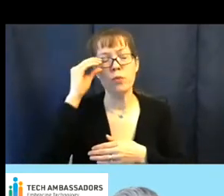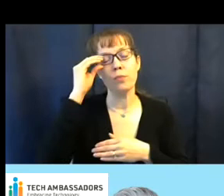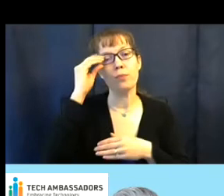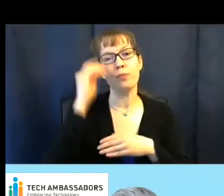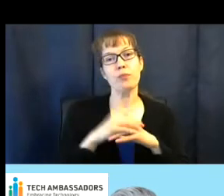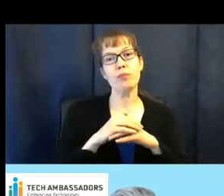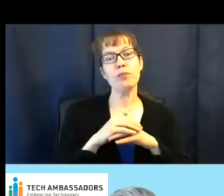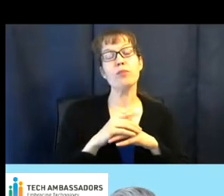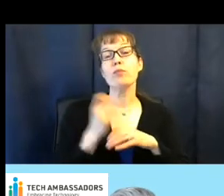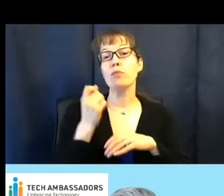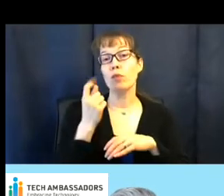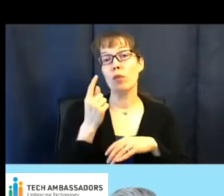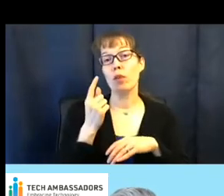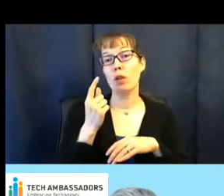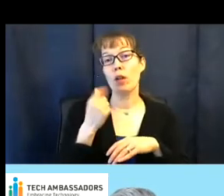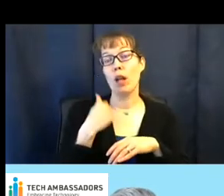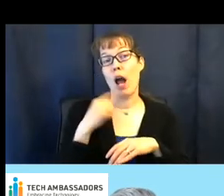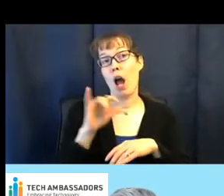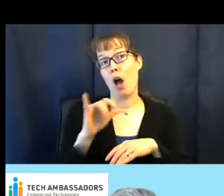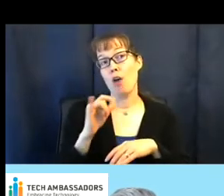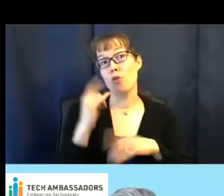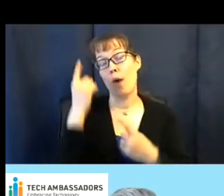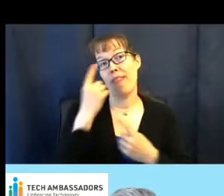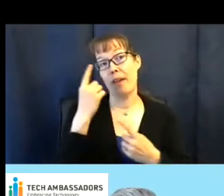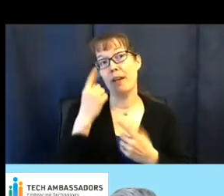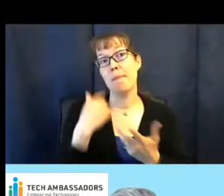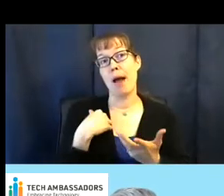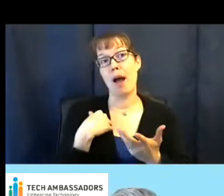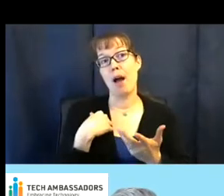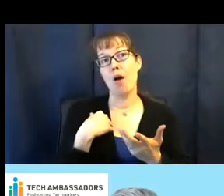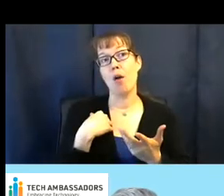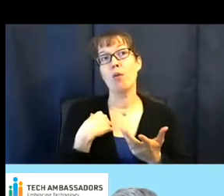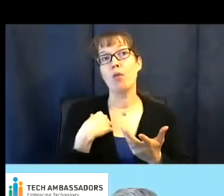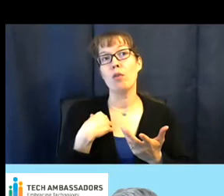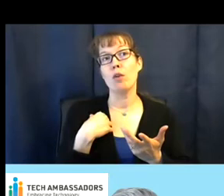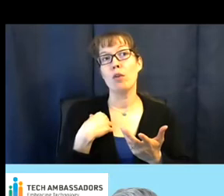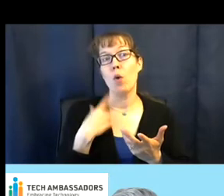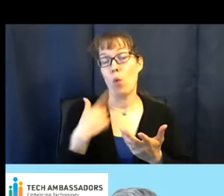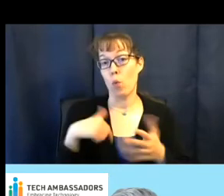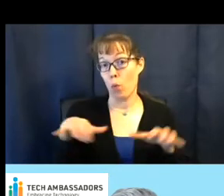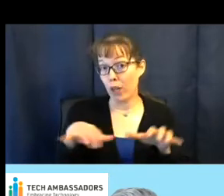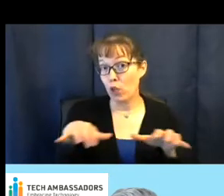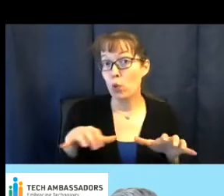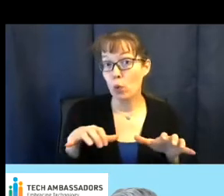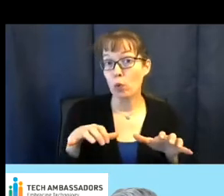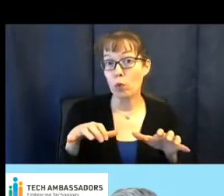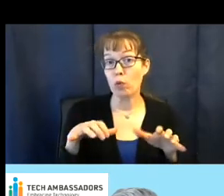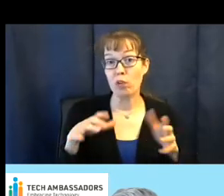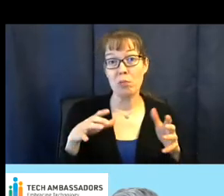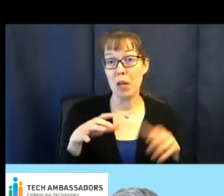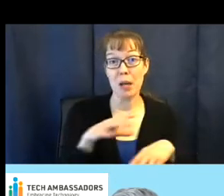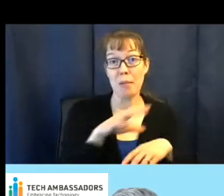Also, I just think about how much of what we do is maybe 50%